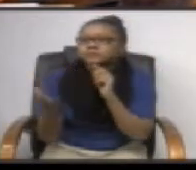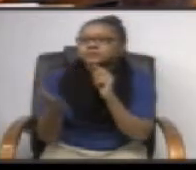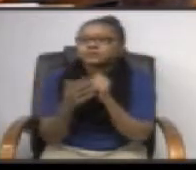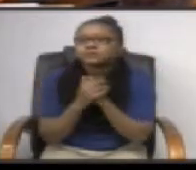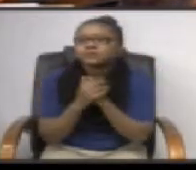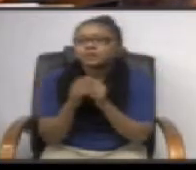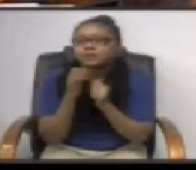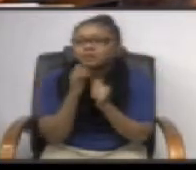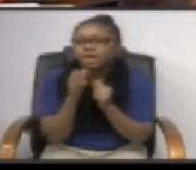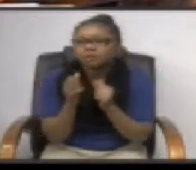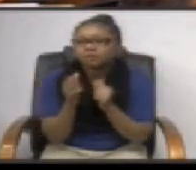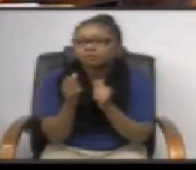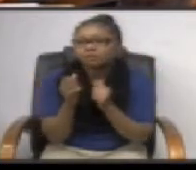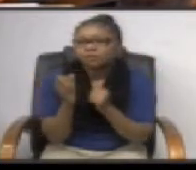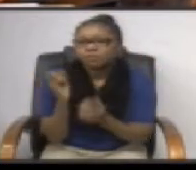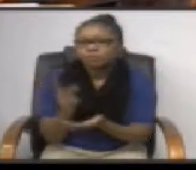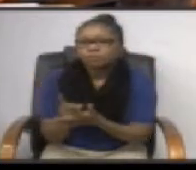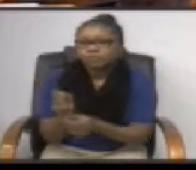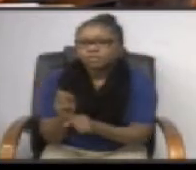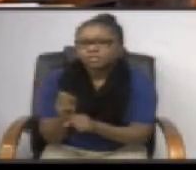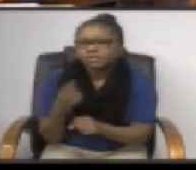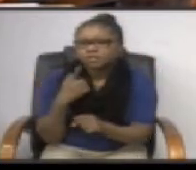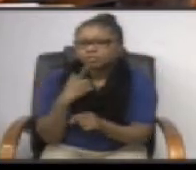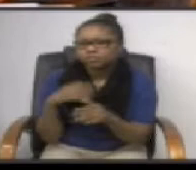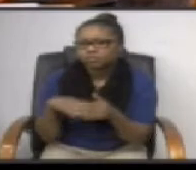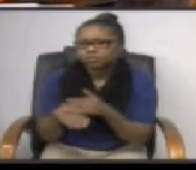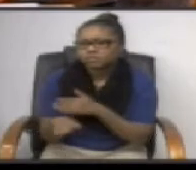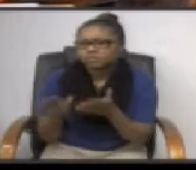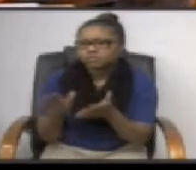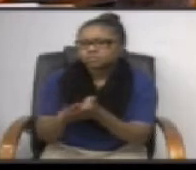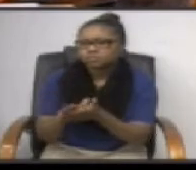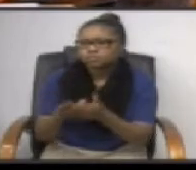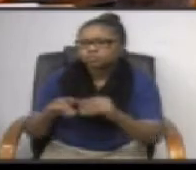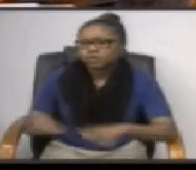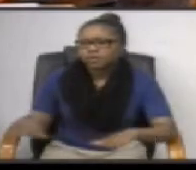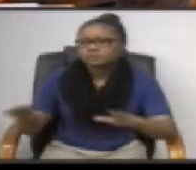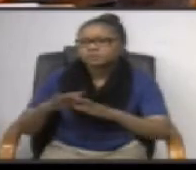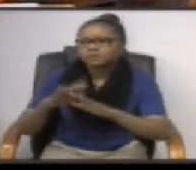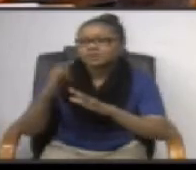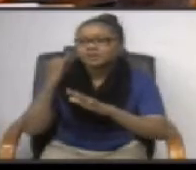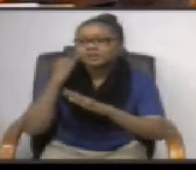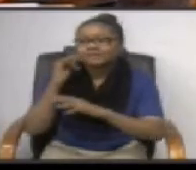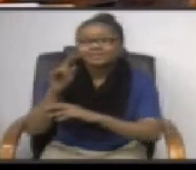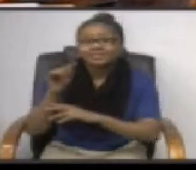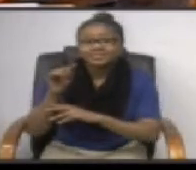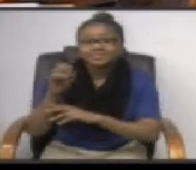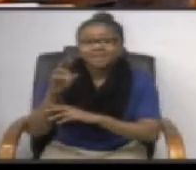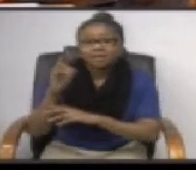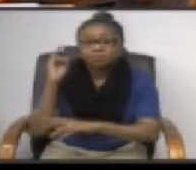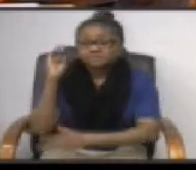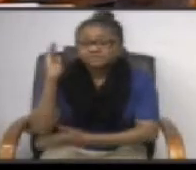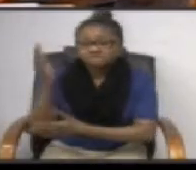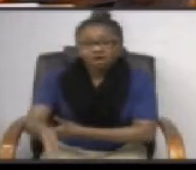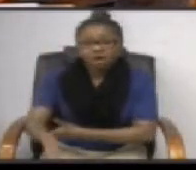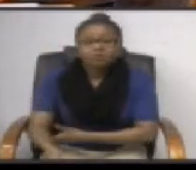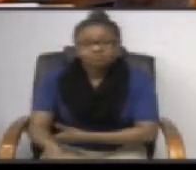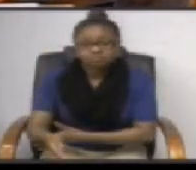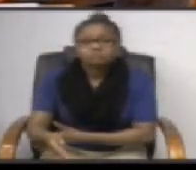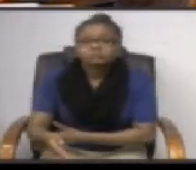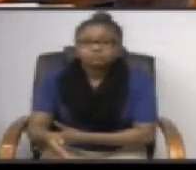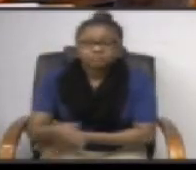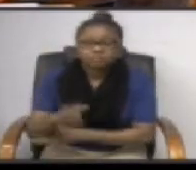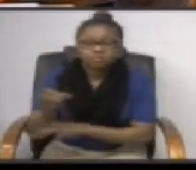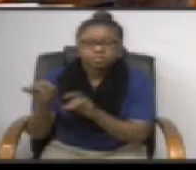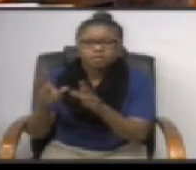unauthorized personnel would have access to school grounds and then if the tower would to fall in extreme weather so those are all good points of not